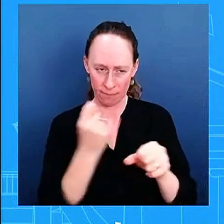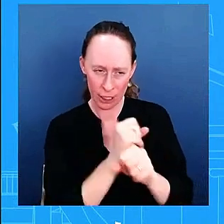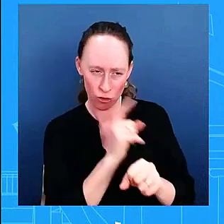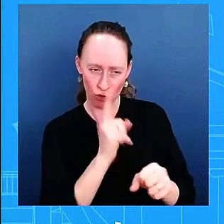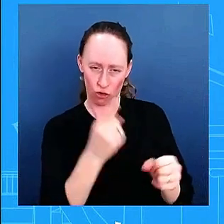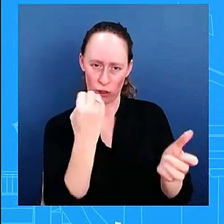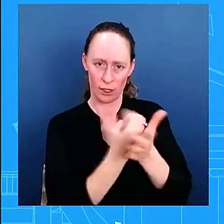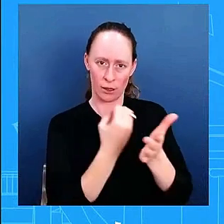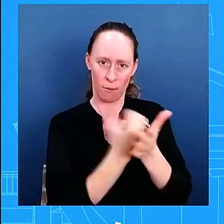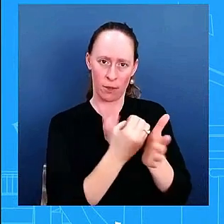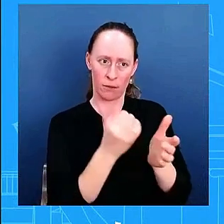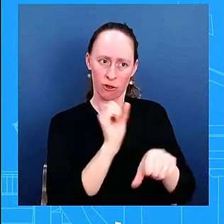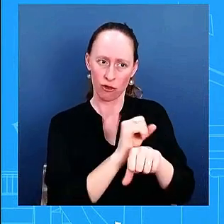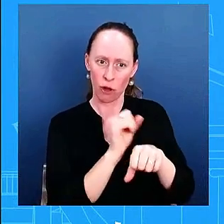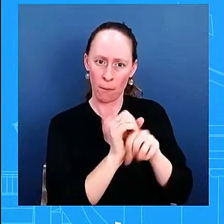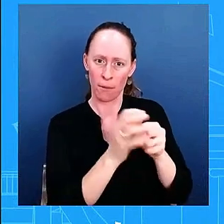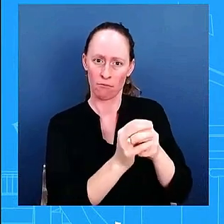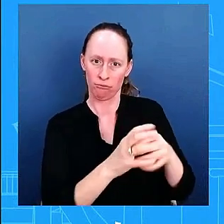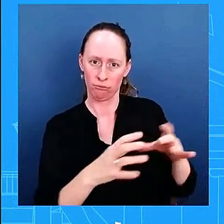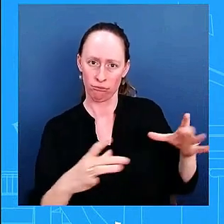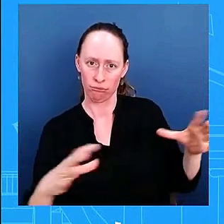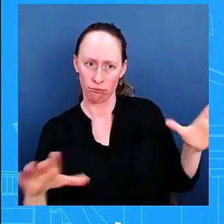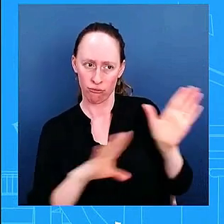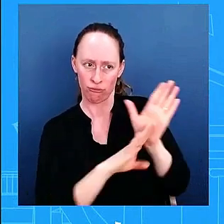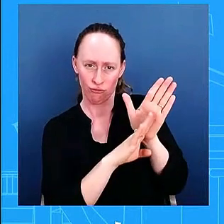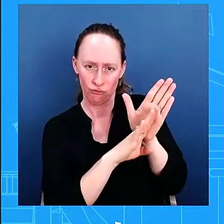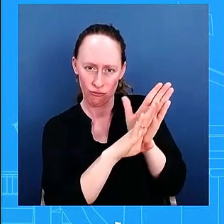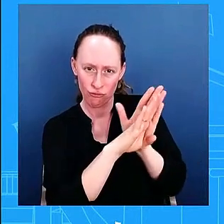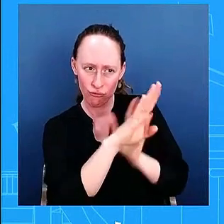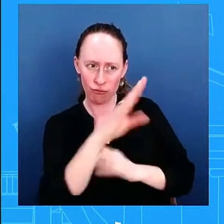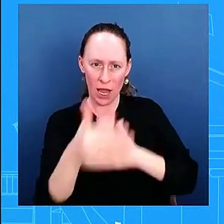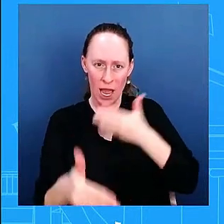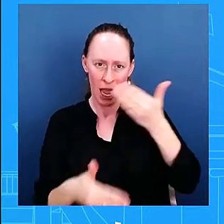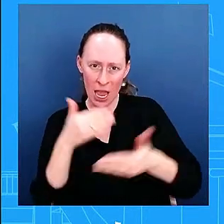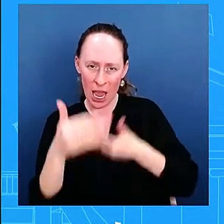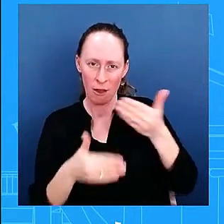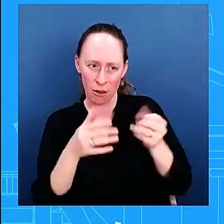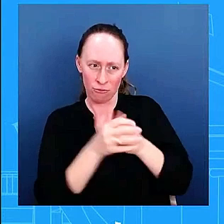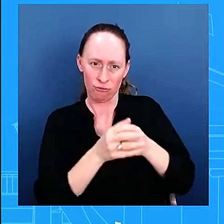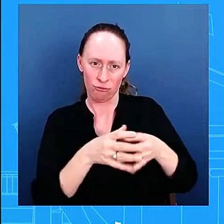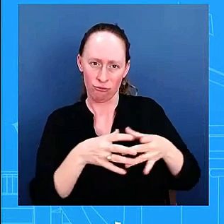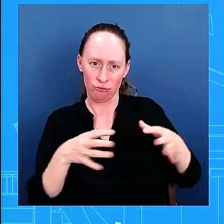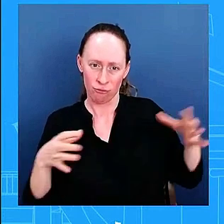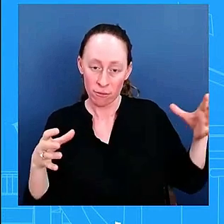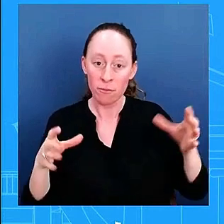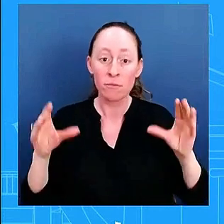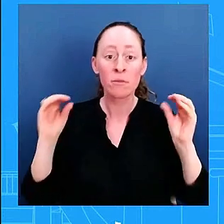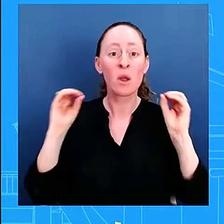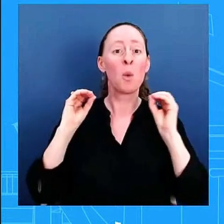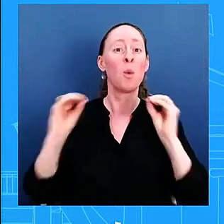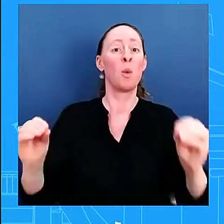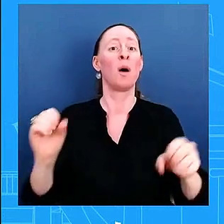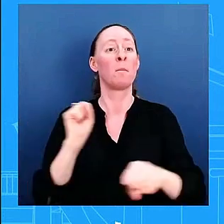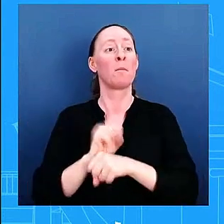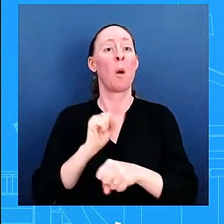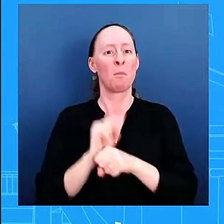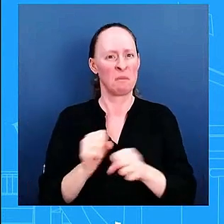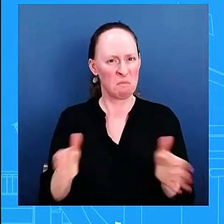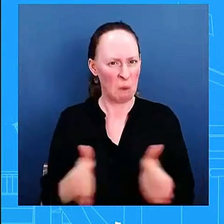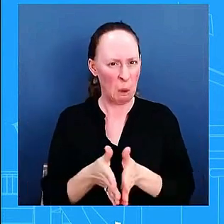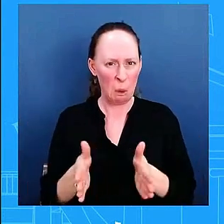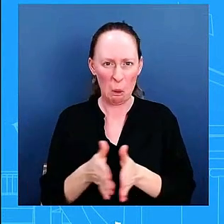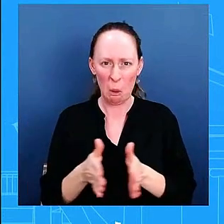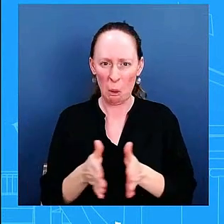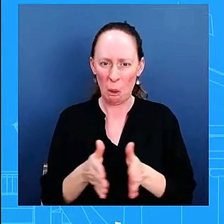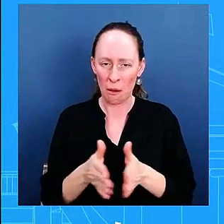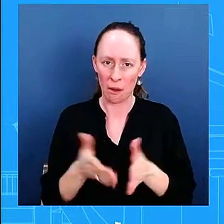to grow that we're lowering uh uh the unemployment rate and lowering costs that is something that this president and this vice president are trying